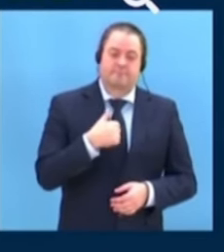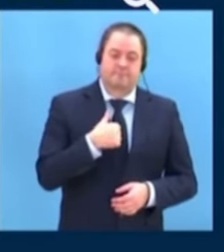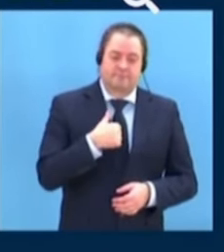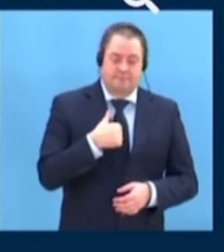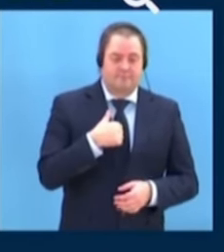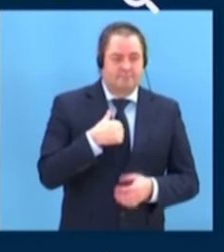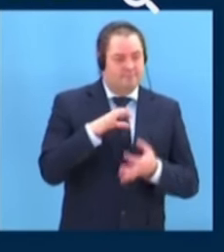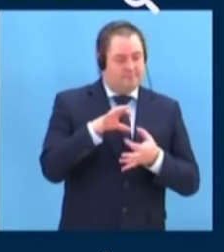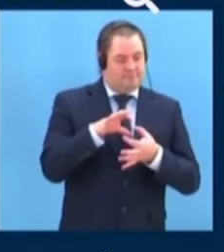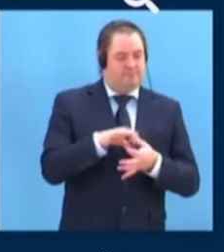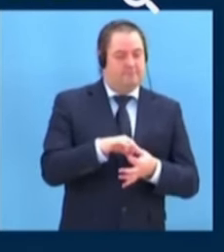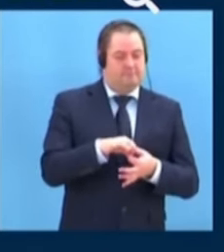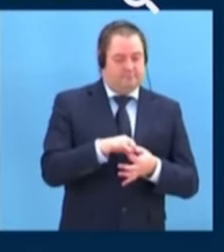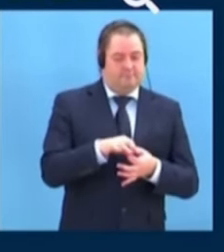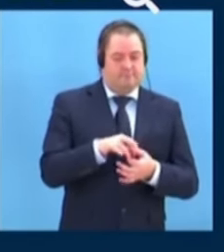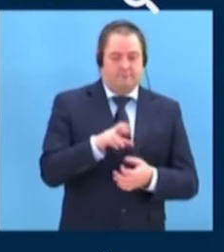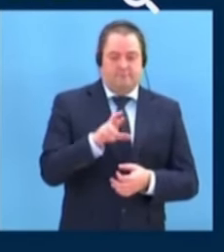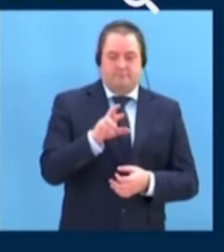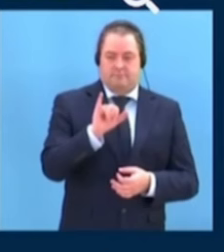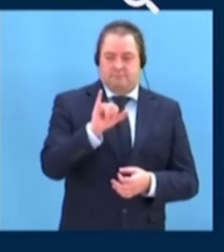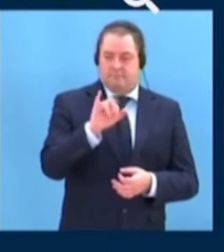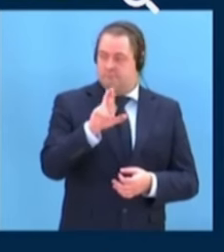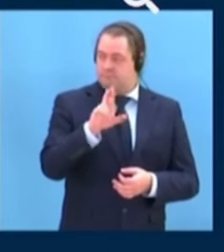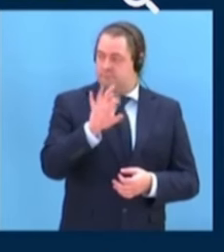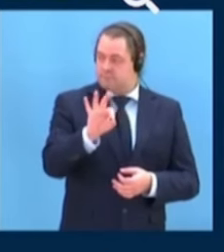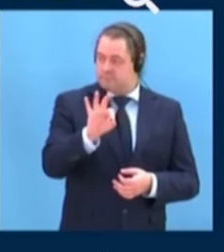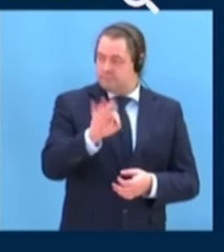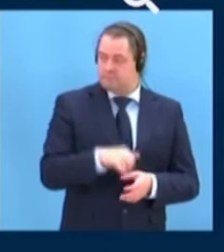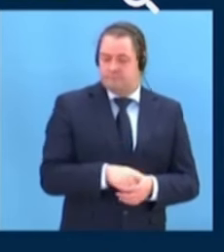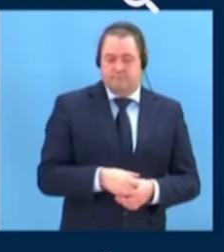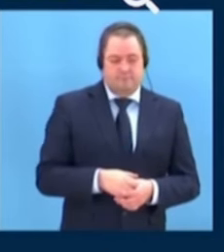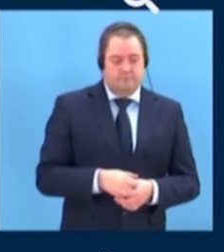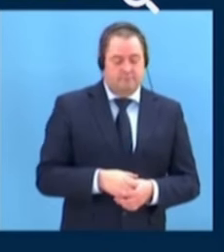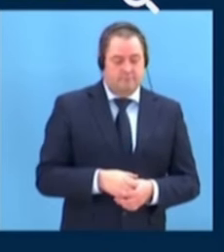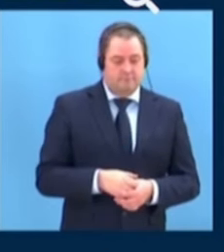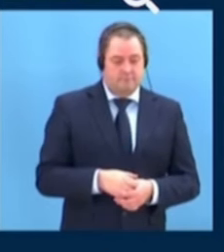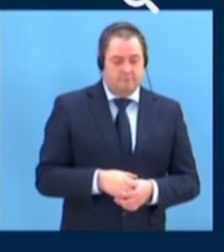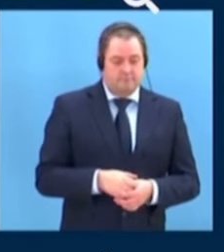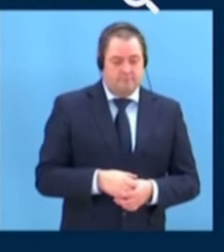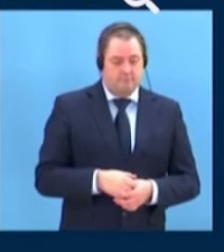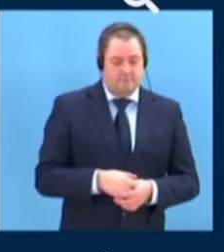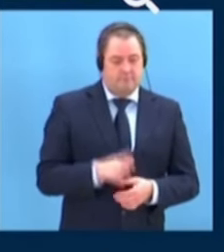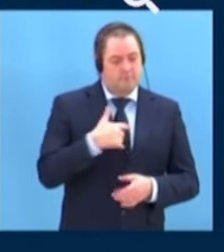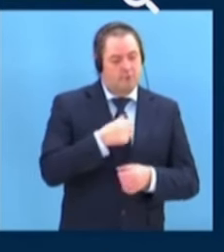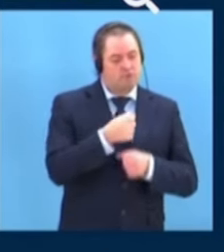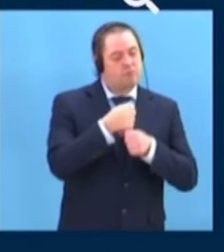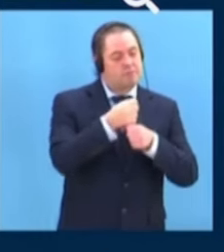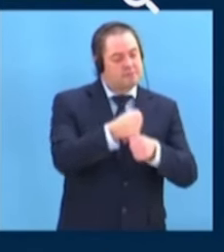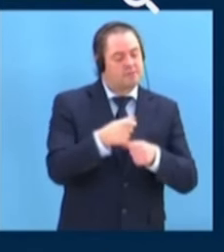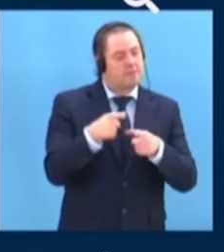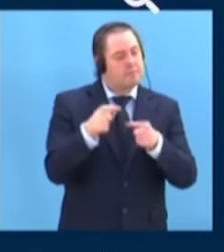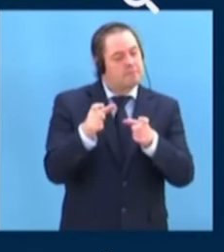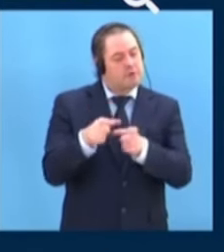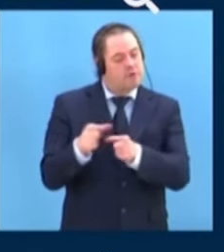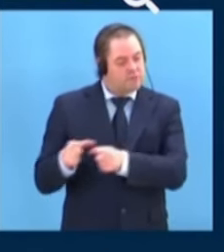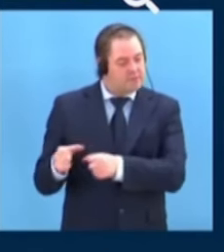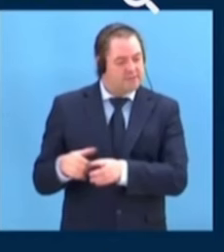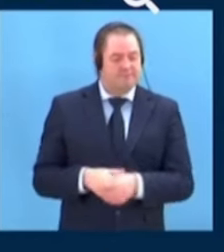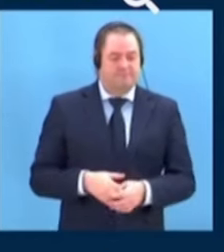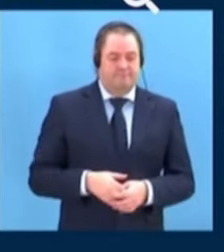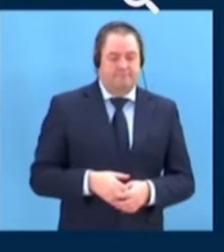International Relief Foundation representing the Somali Bravanese and Bernardini minorities. I'm honoured